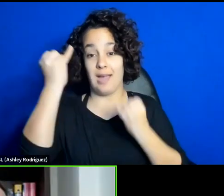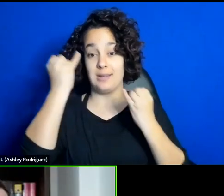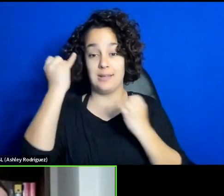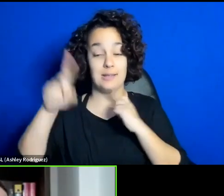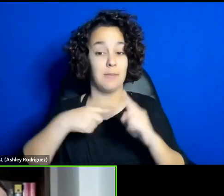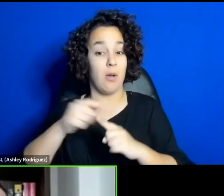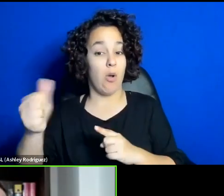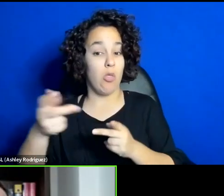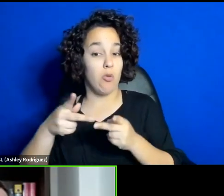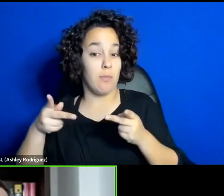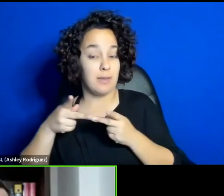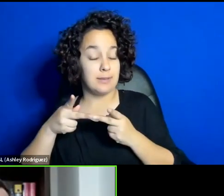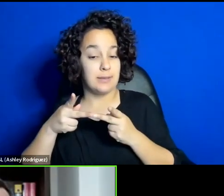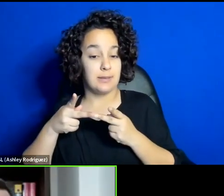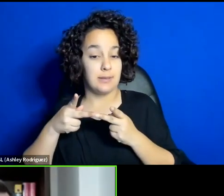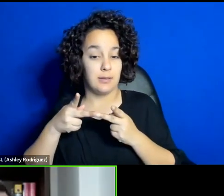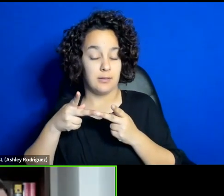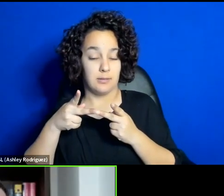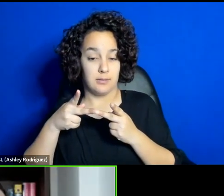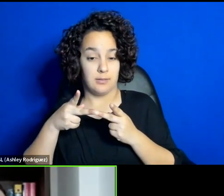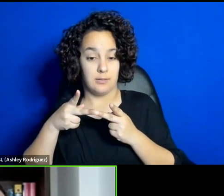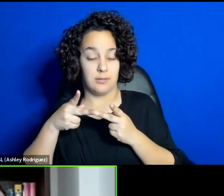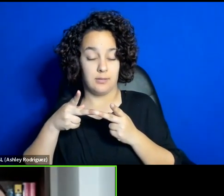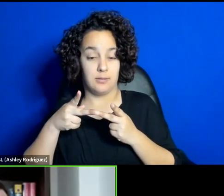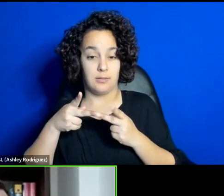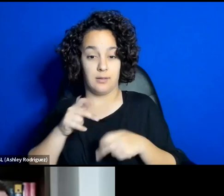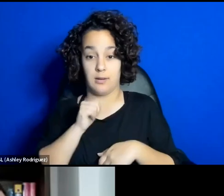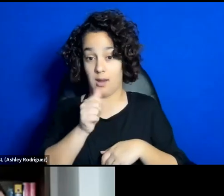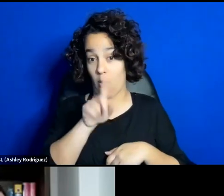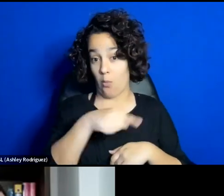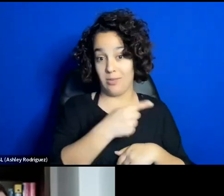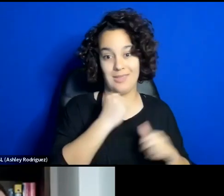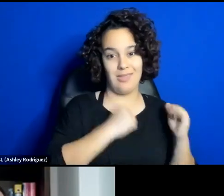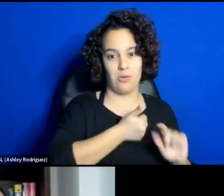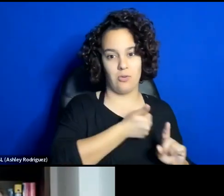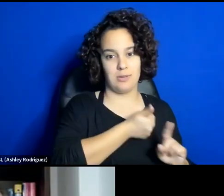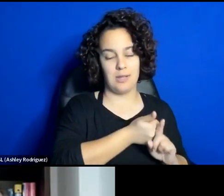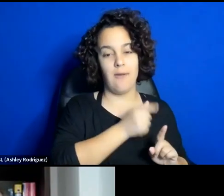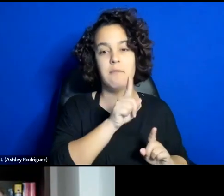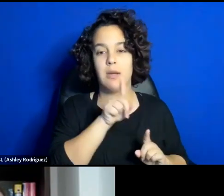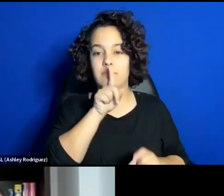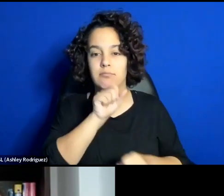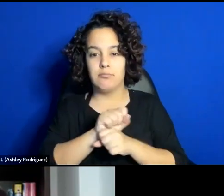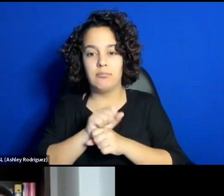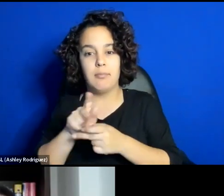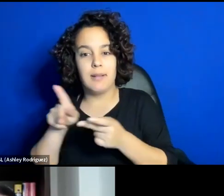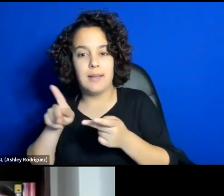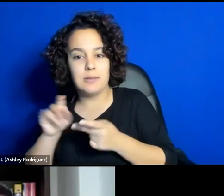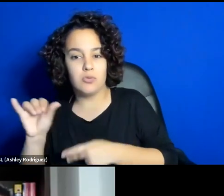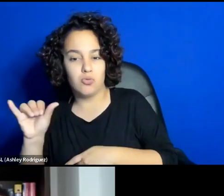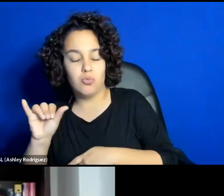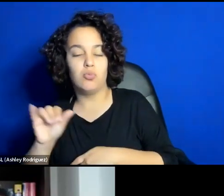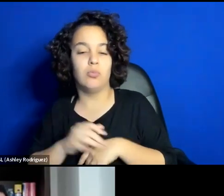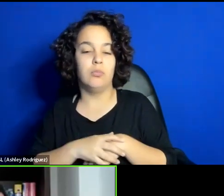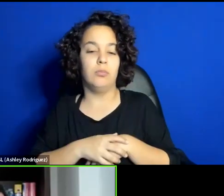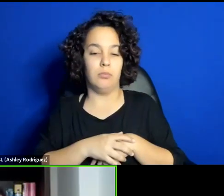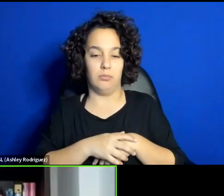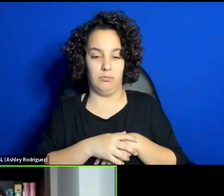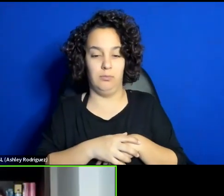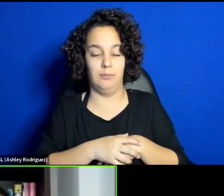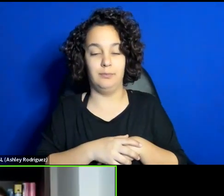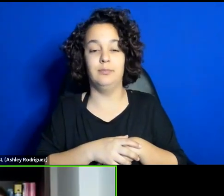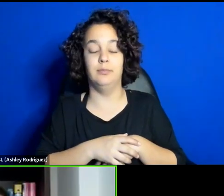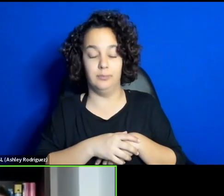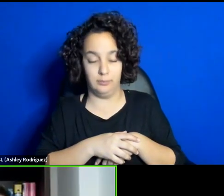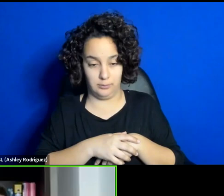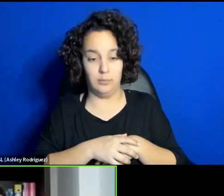have effect, not just theatre in itself, because that is the place that can be really controlled.